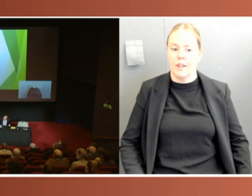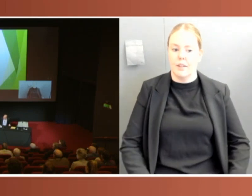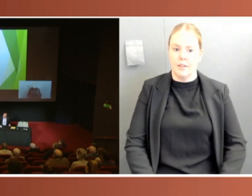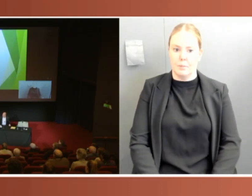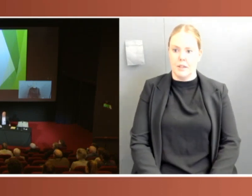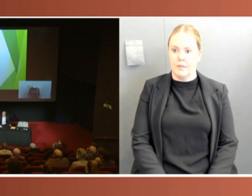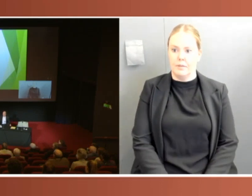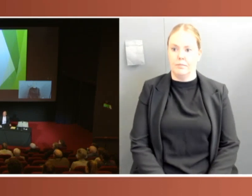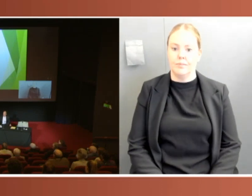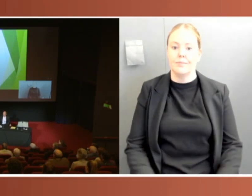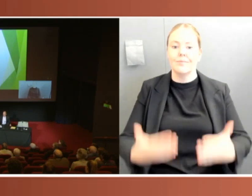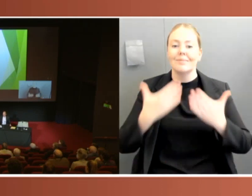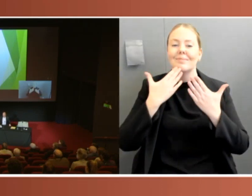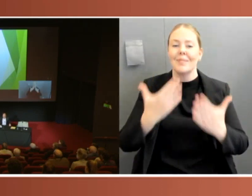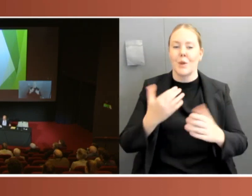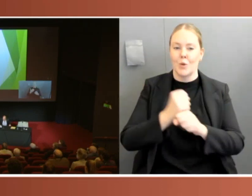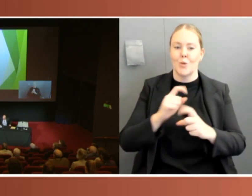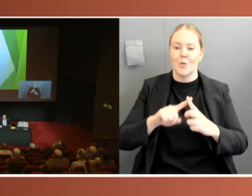Thanks, George. Thanks, everyone, as well.